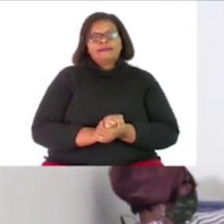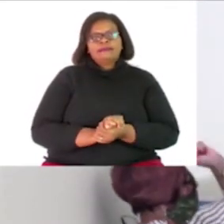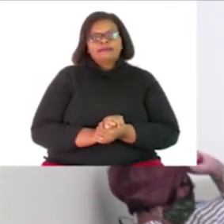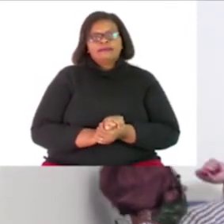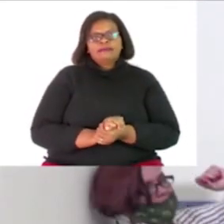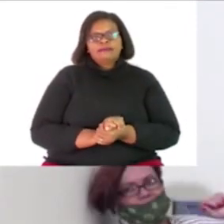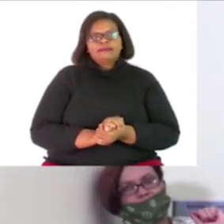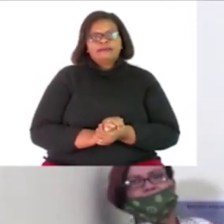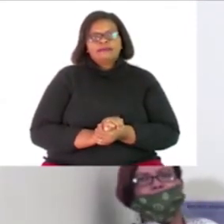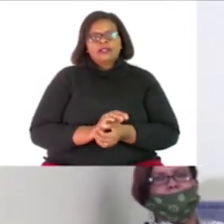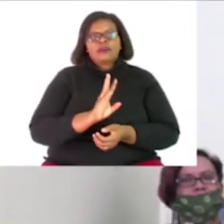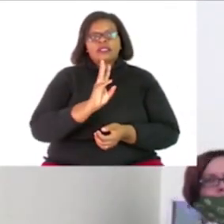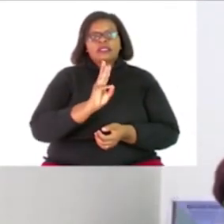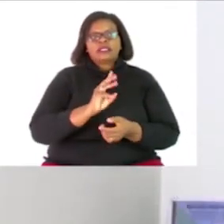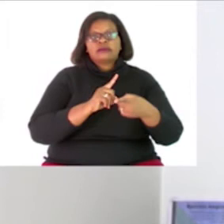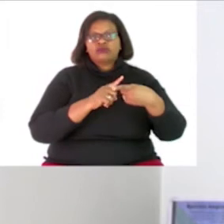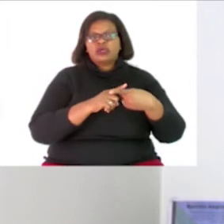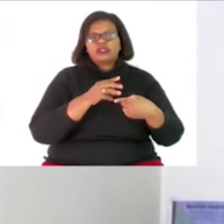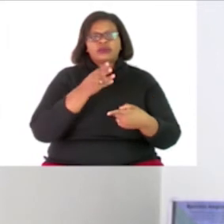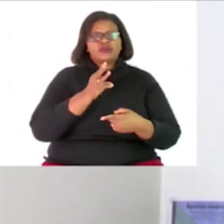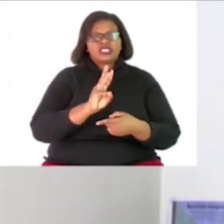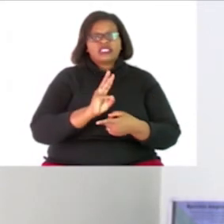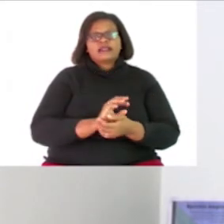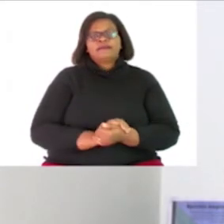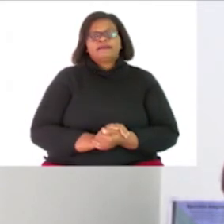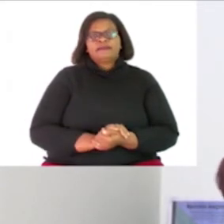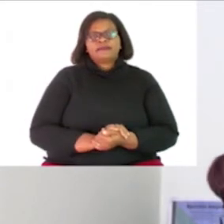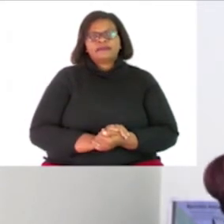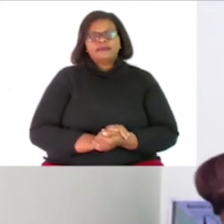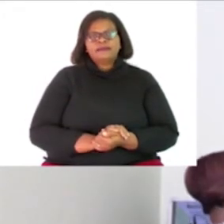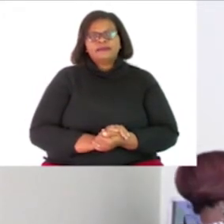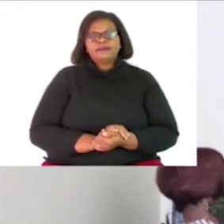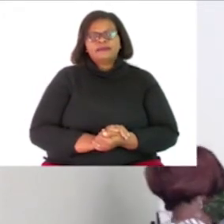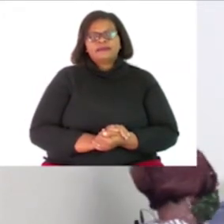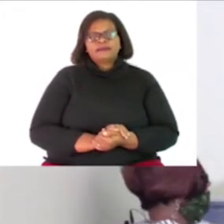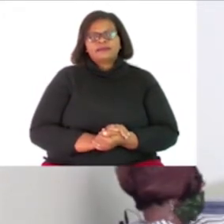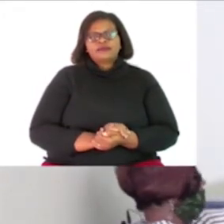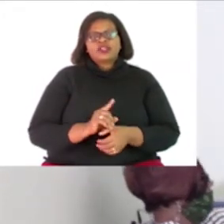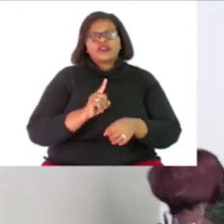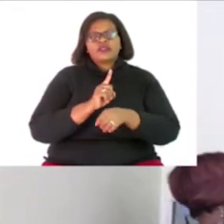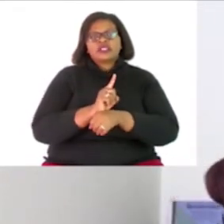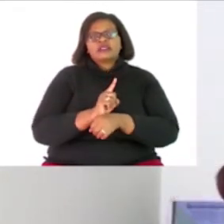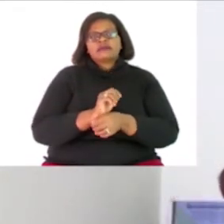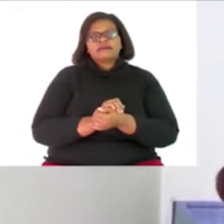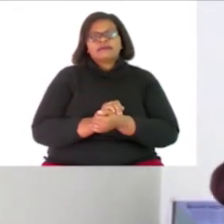the multiples of six if we have to find the first twelve